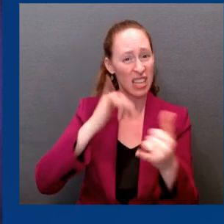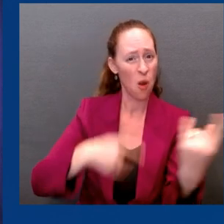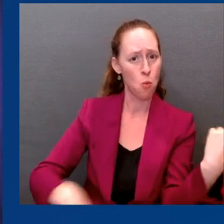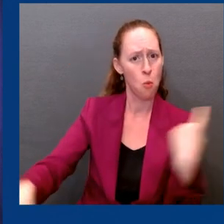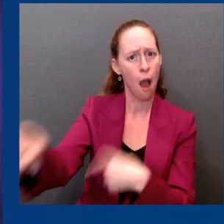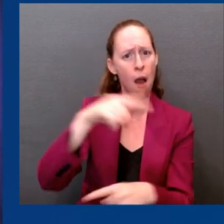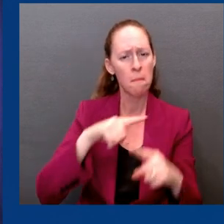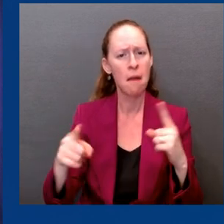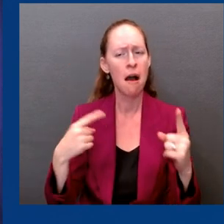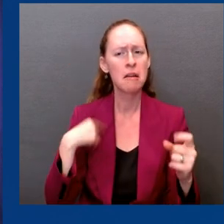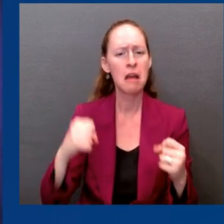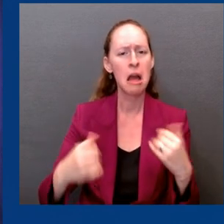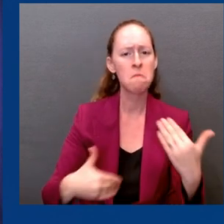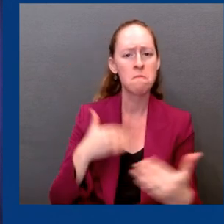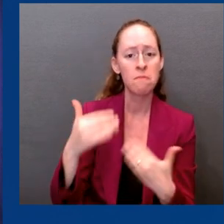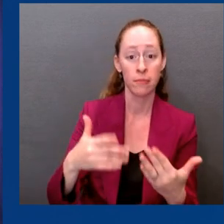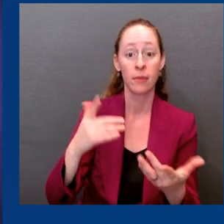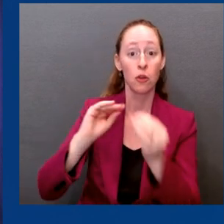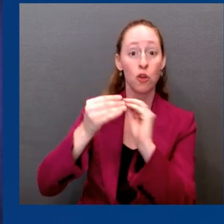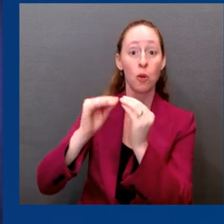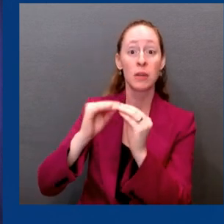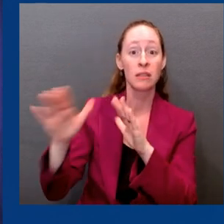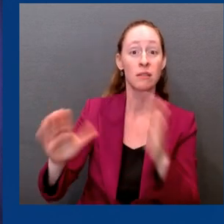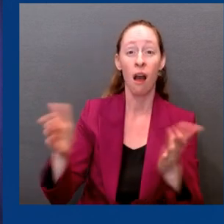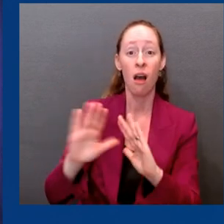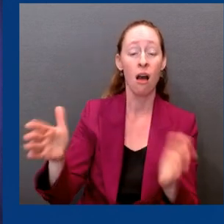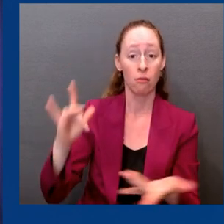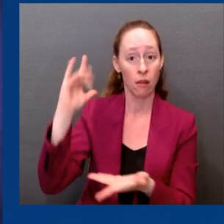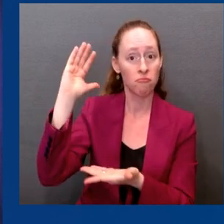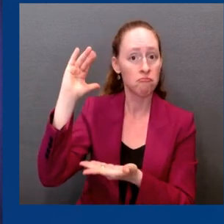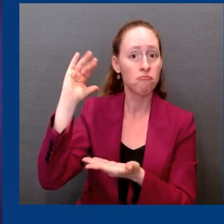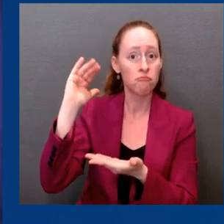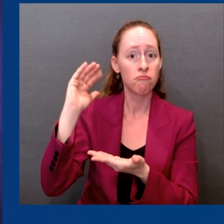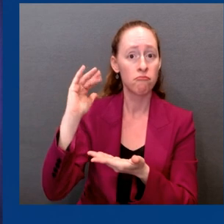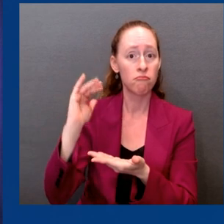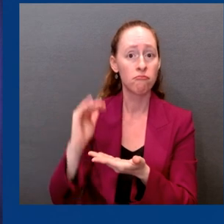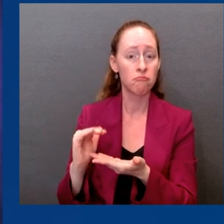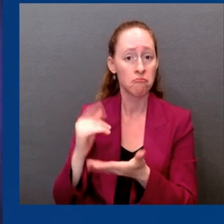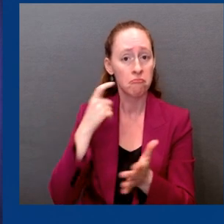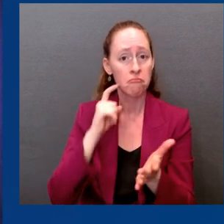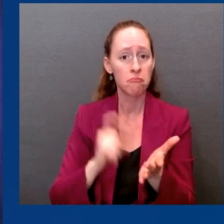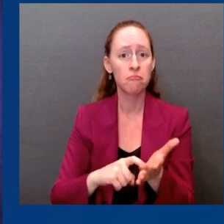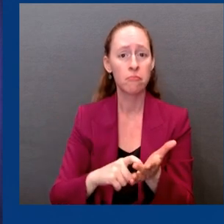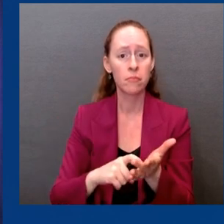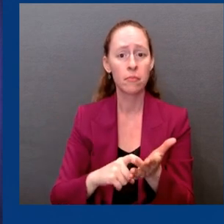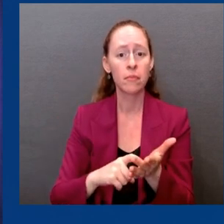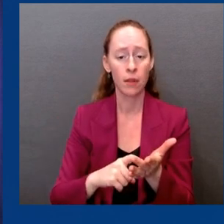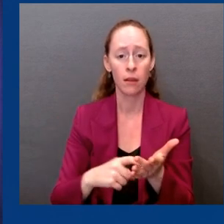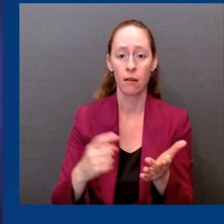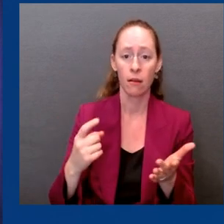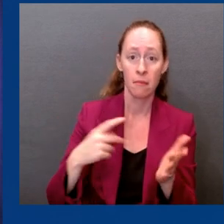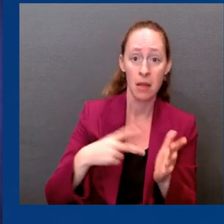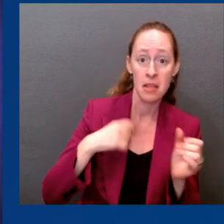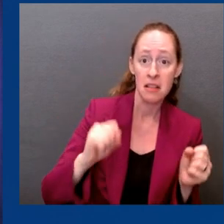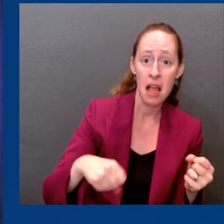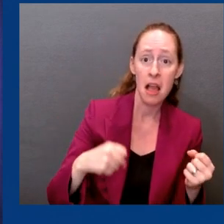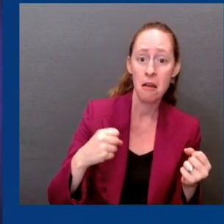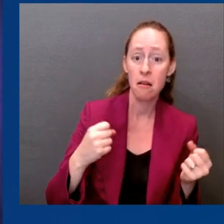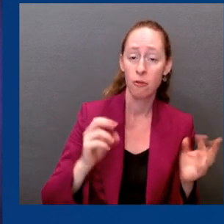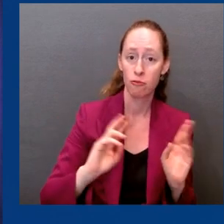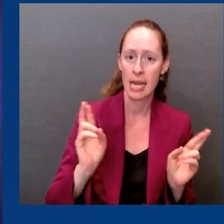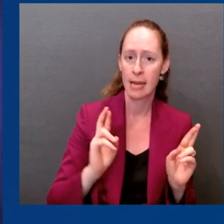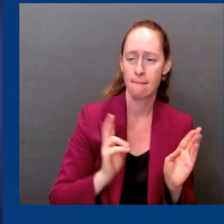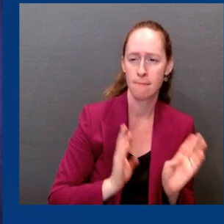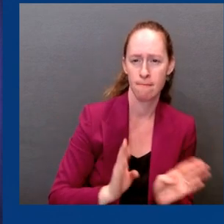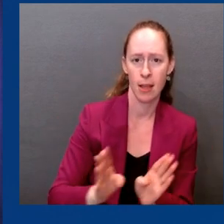and winter. So now, let me turn the floor over to Secretary Becerra to provide an update on the specific efforts. Mr. Secretary.